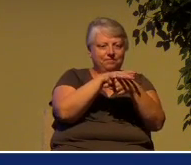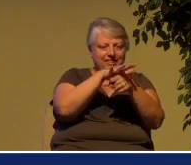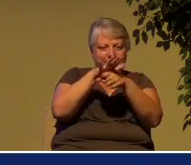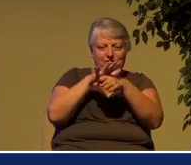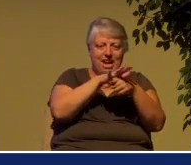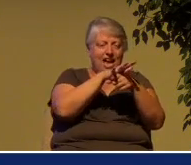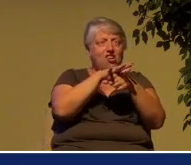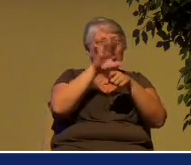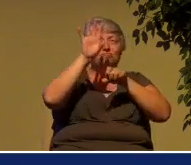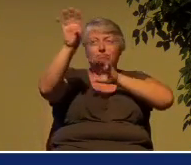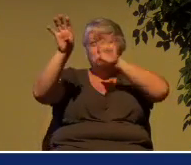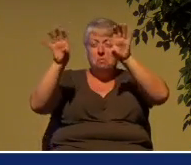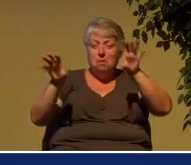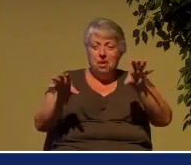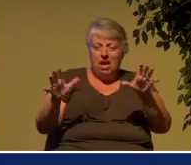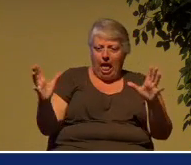sea.